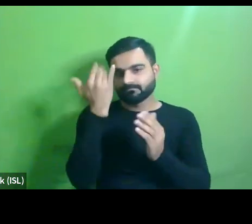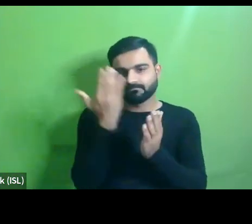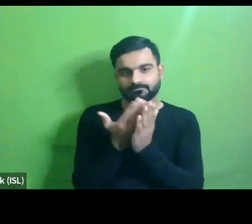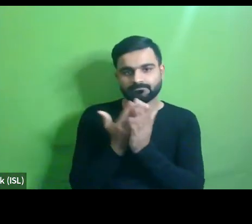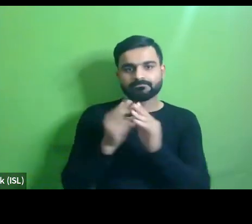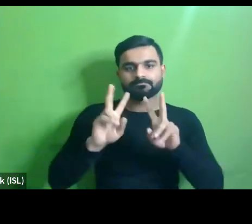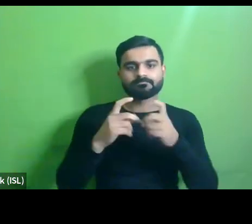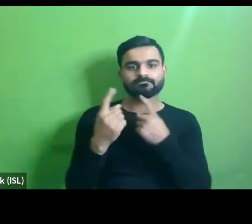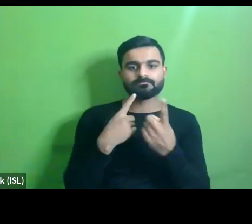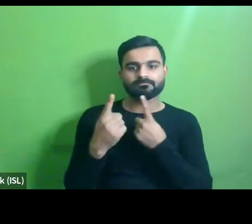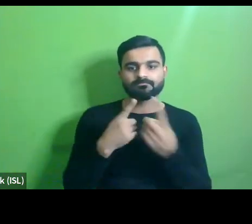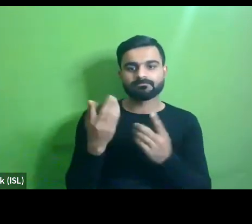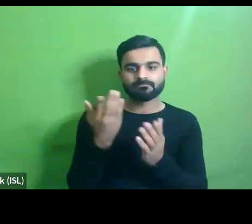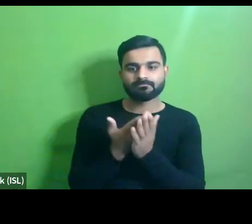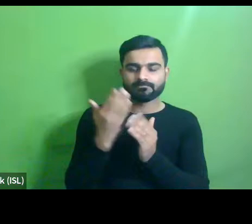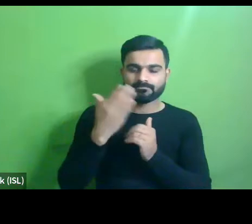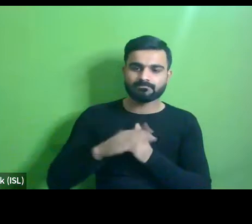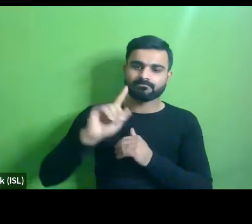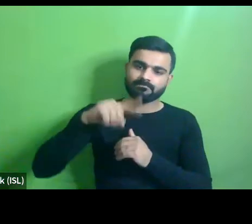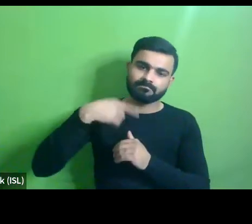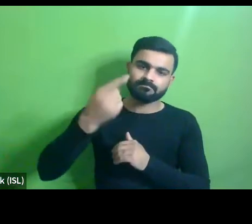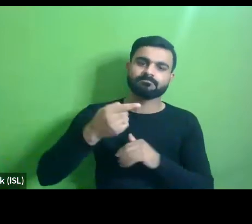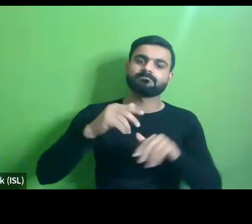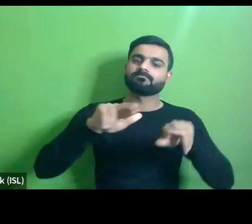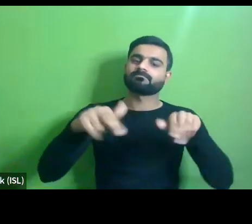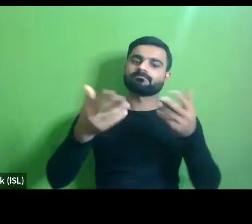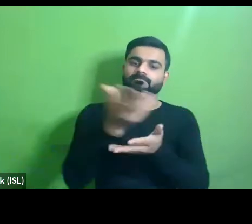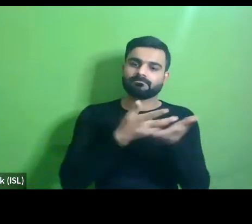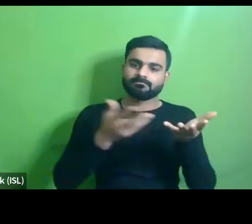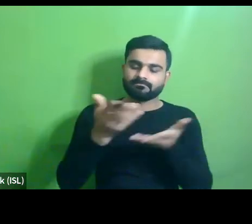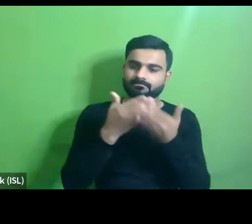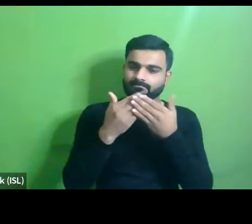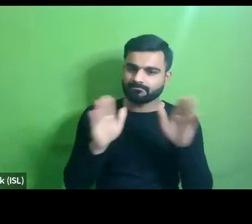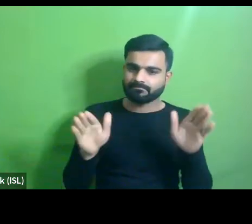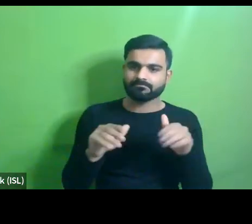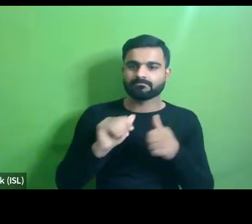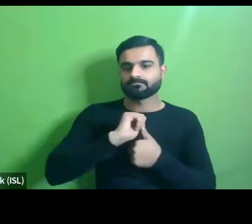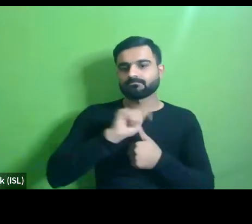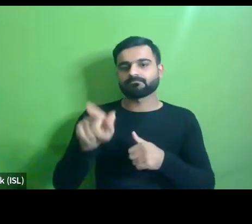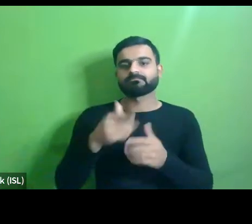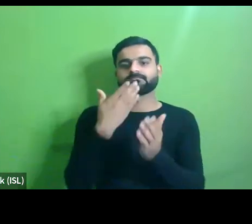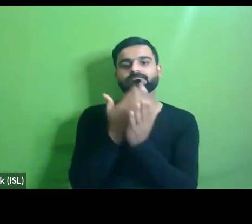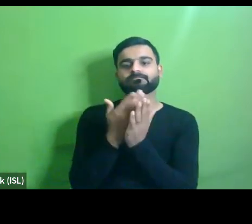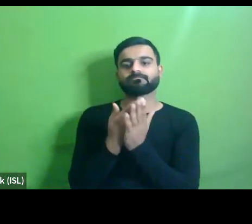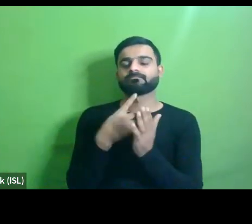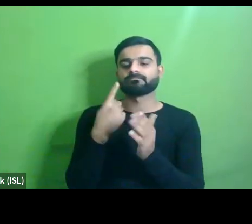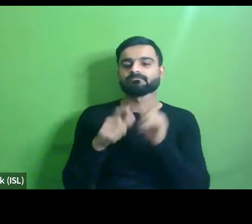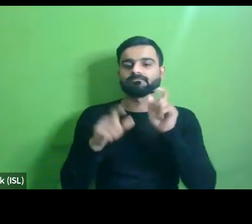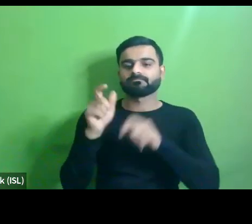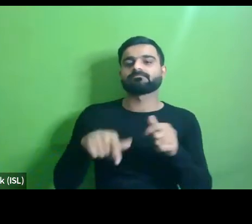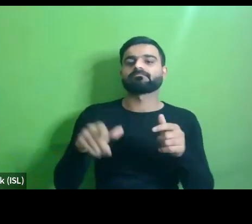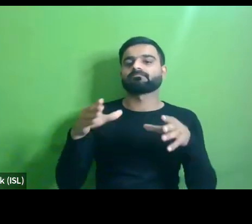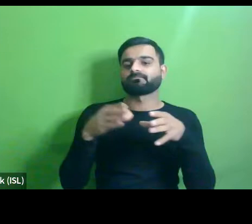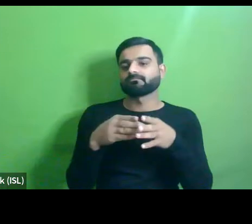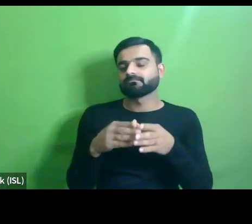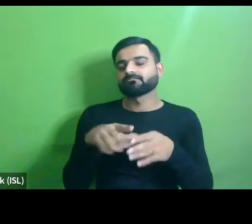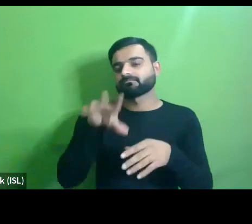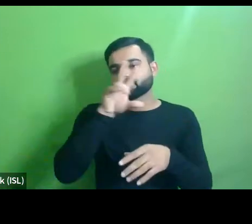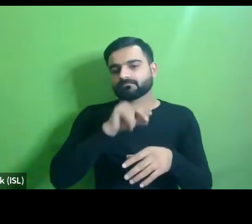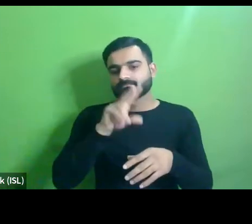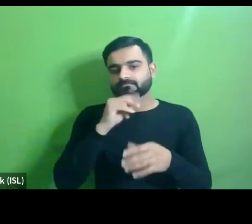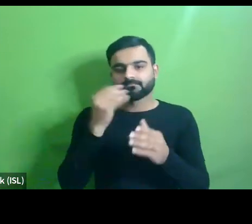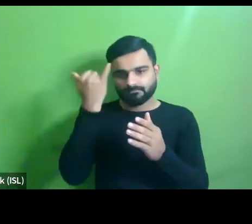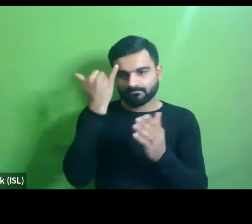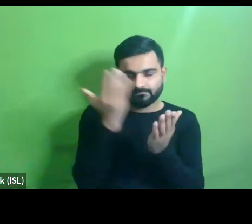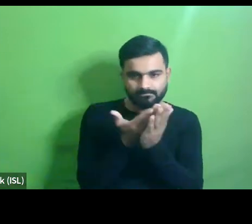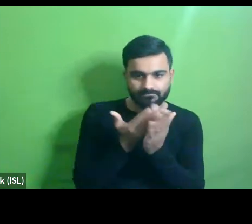topics which we can take up for our next webinar so it's an open call for all the attendees uh even the panelists and the speakers to suggest